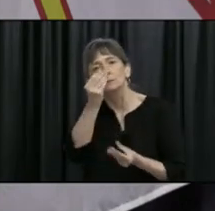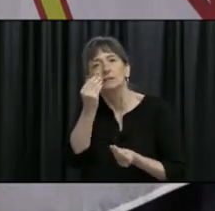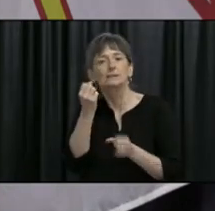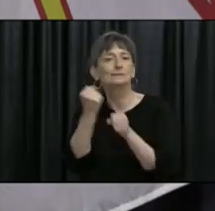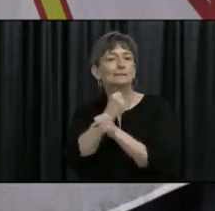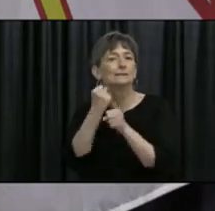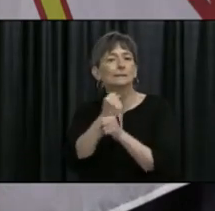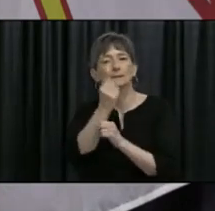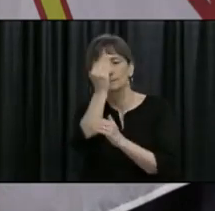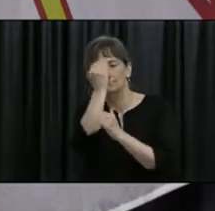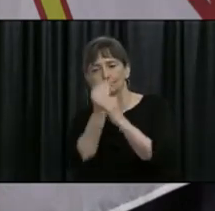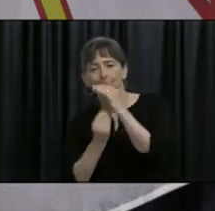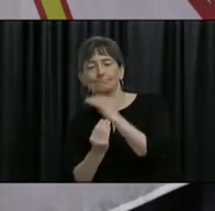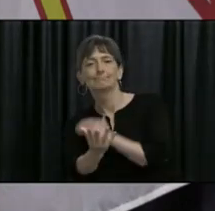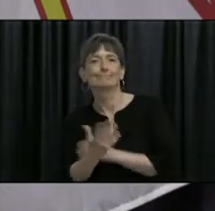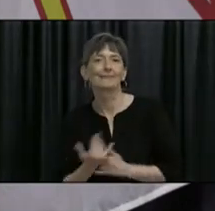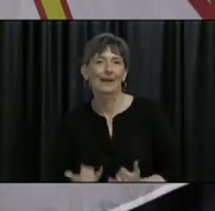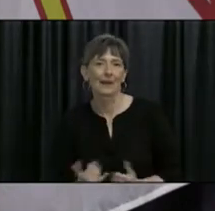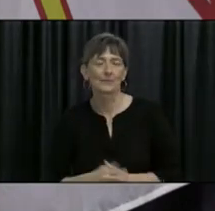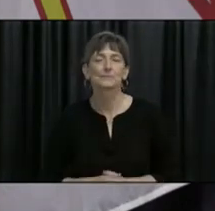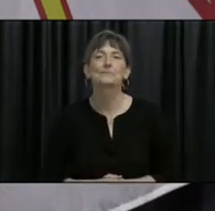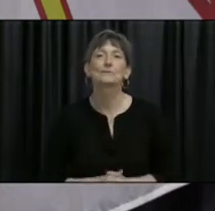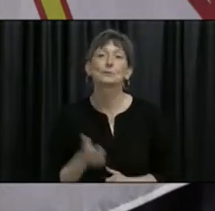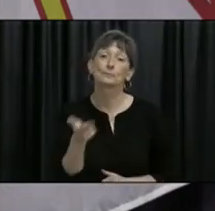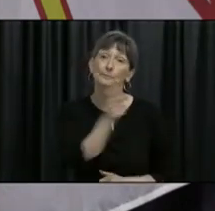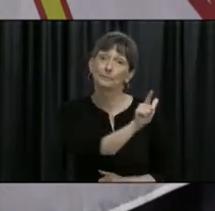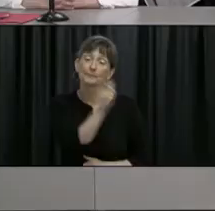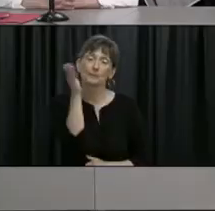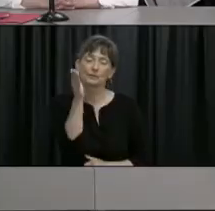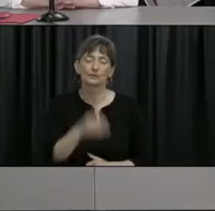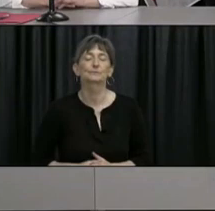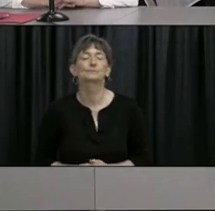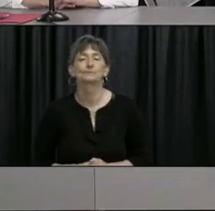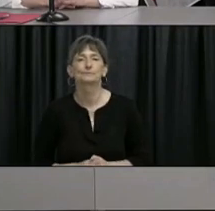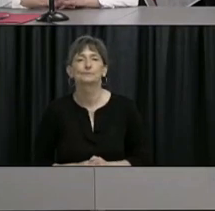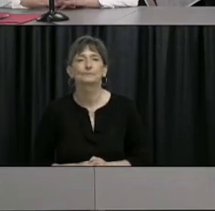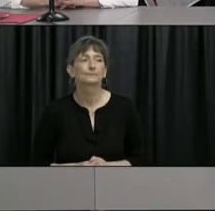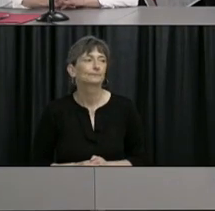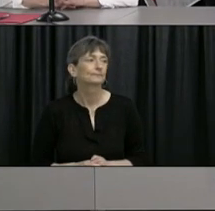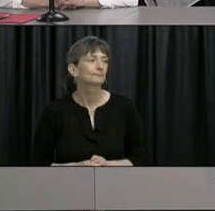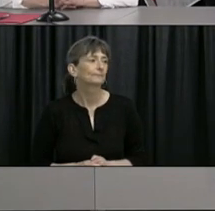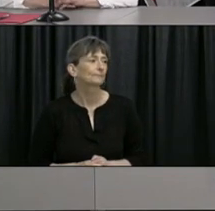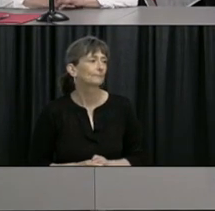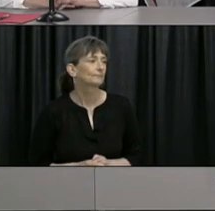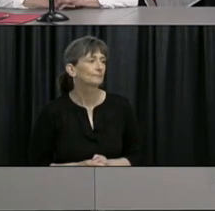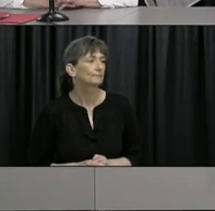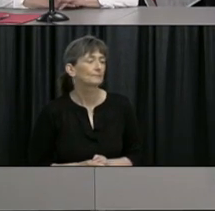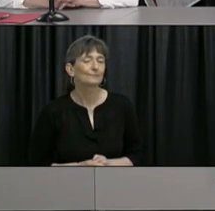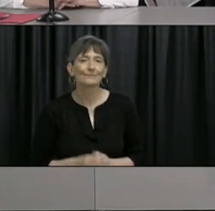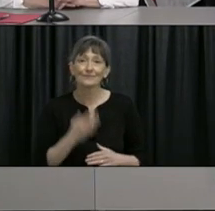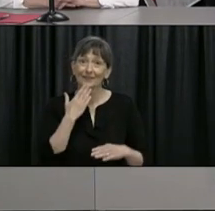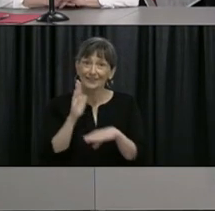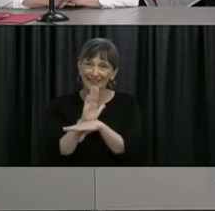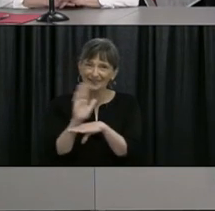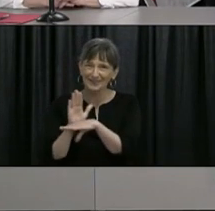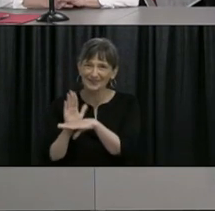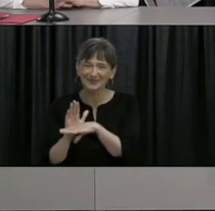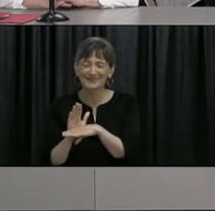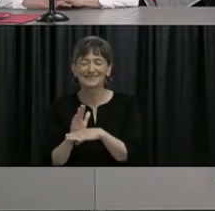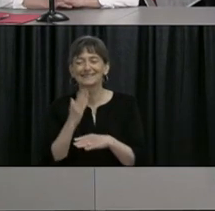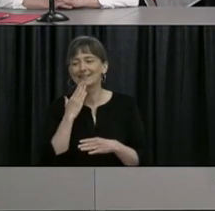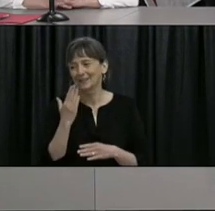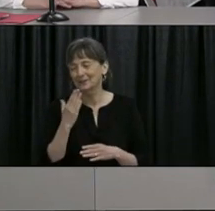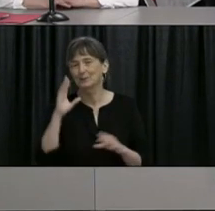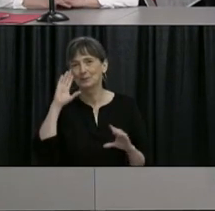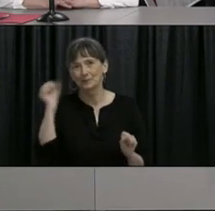I now hand it over to Dr. Raman for his presentation this afternoon. Good afternoon, everyone. Thanks so much, Premier